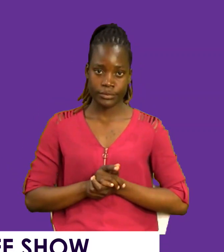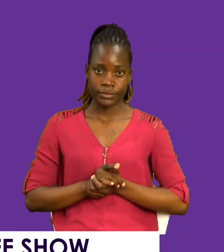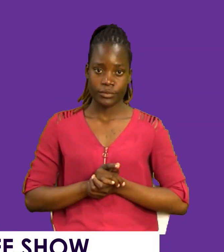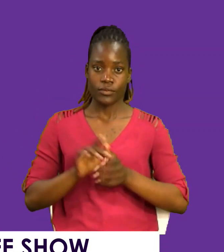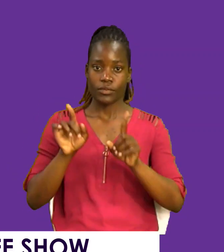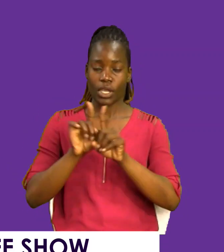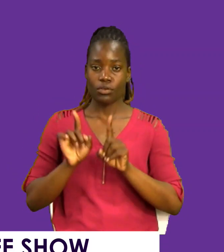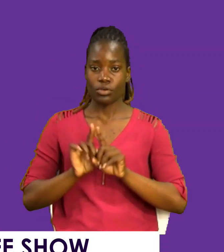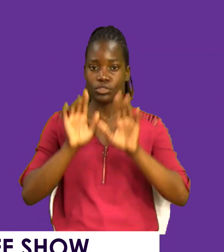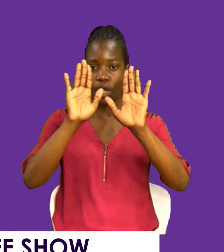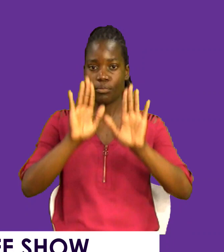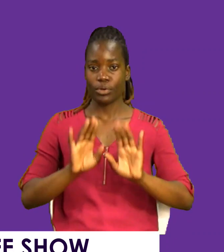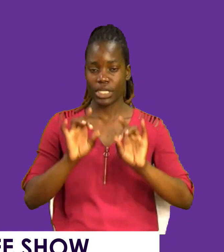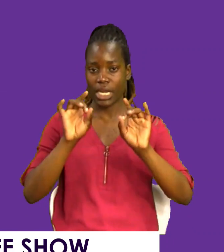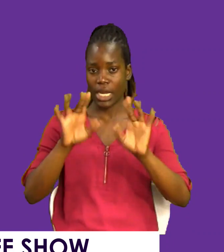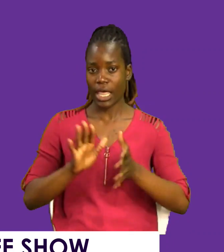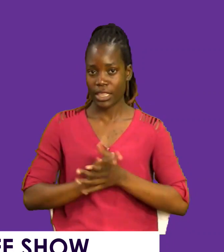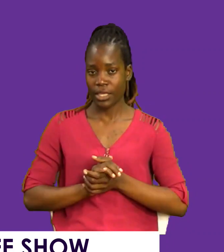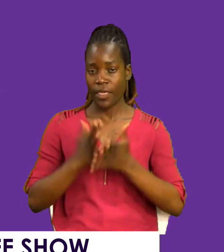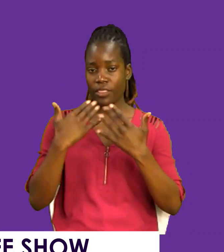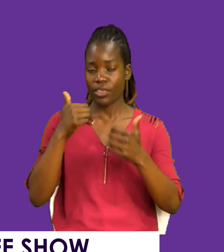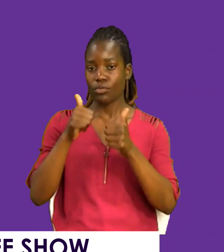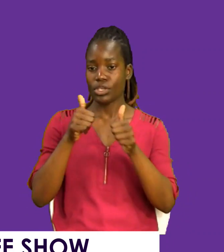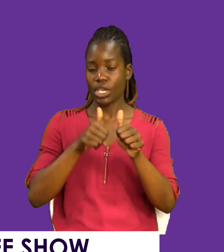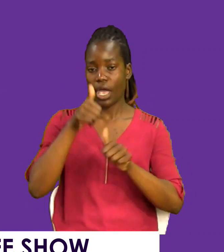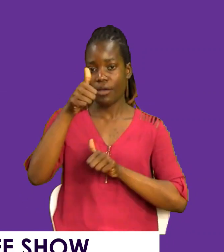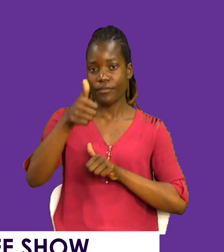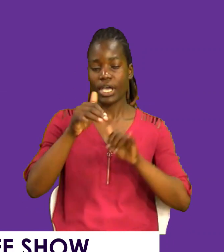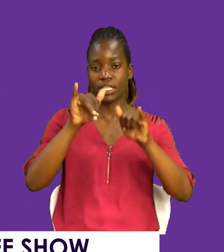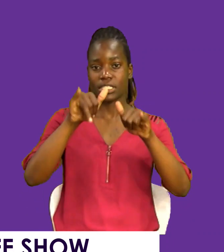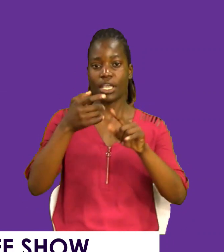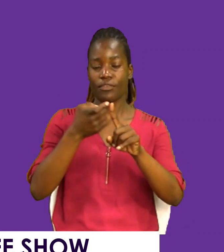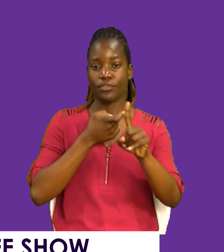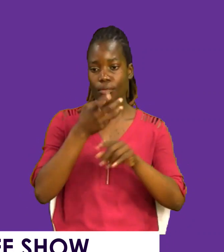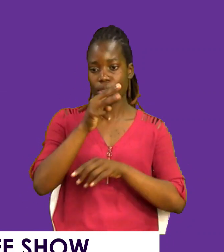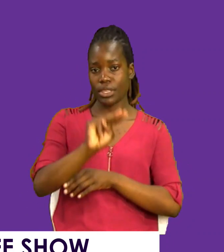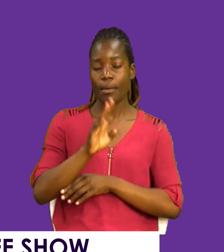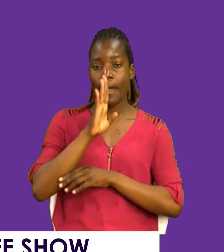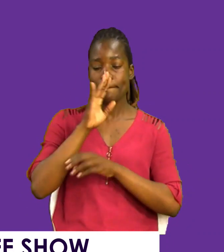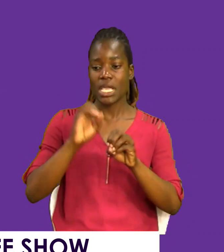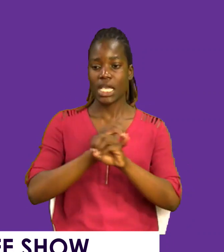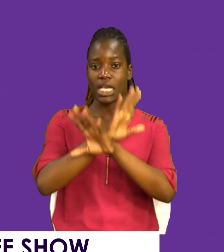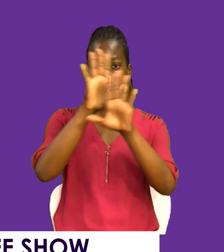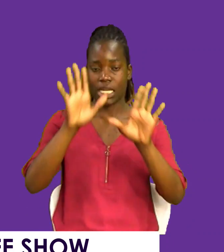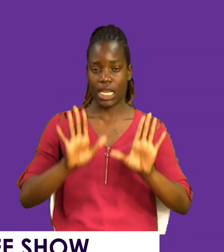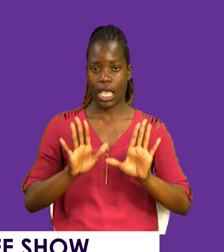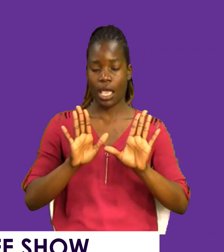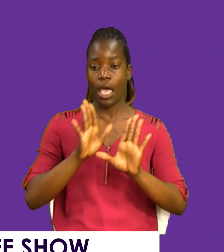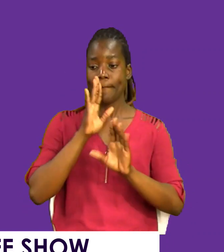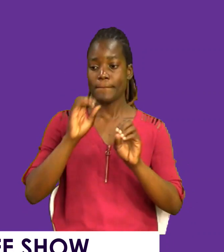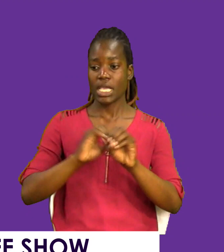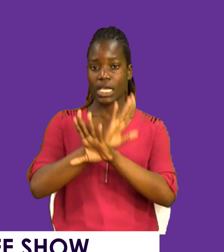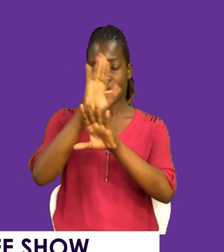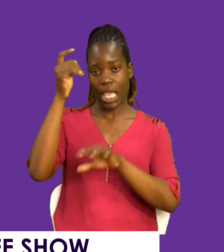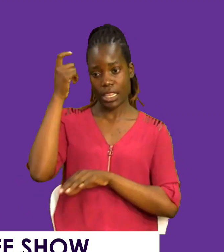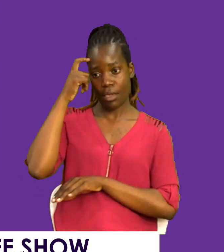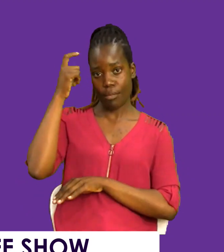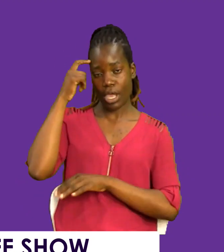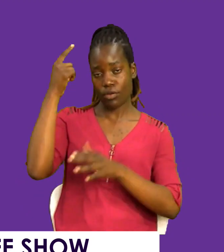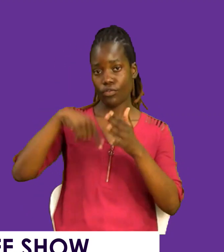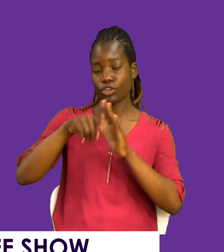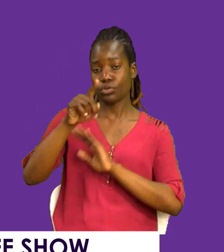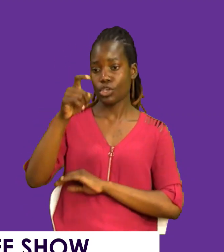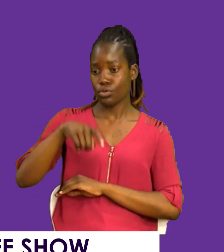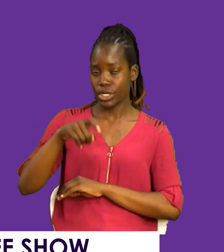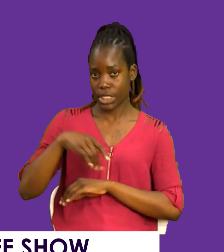unnecessary strife. Things that are far from you. Stay away from them. Be clear. Be clear in your mind of exactly what